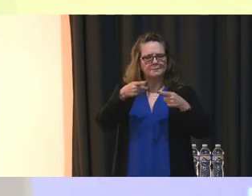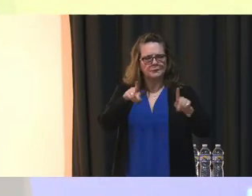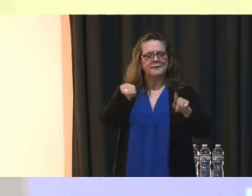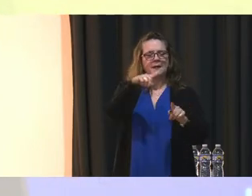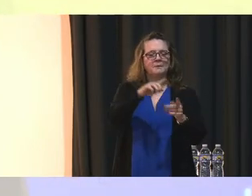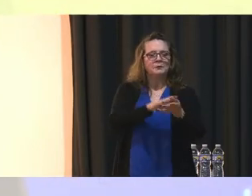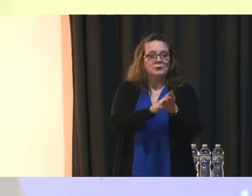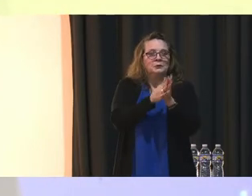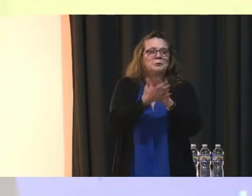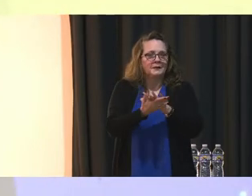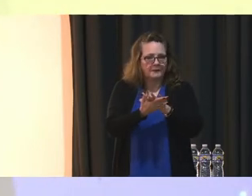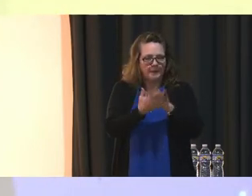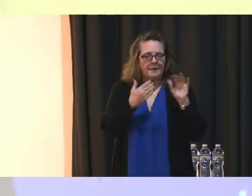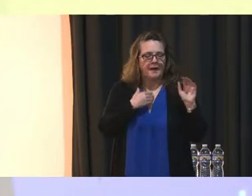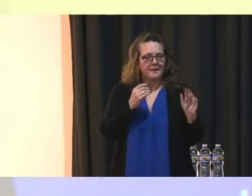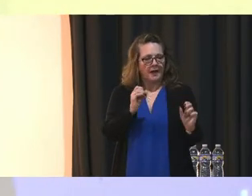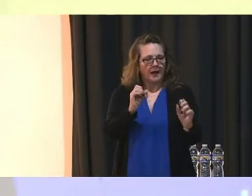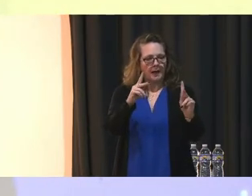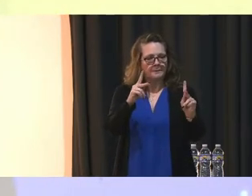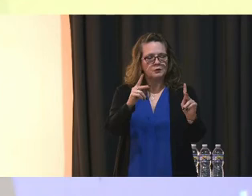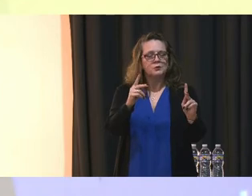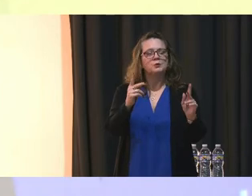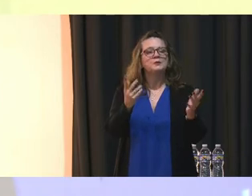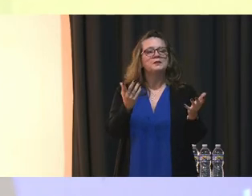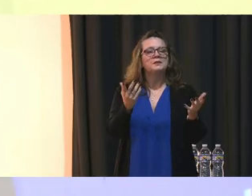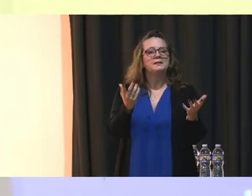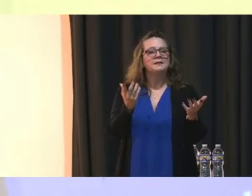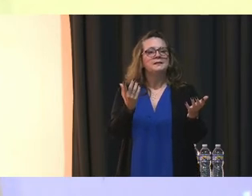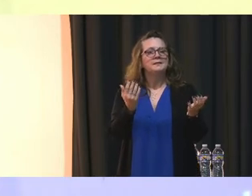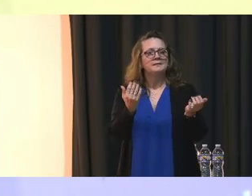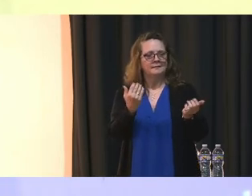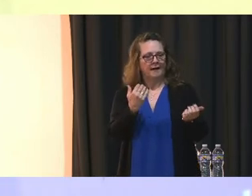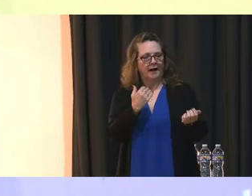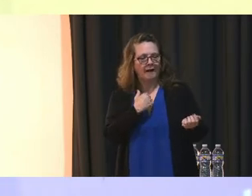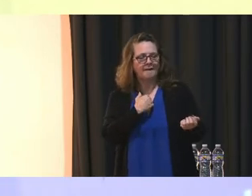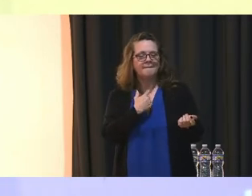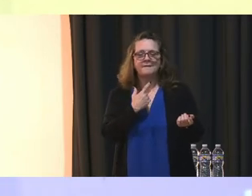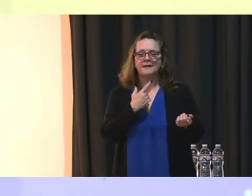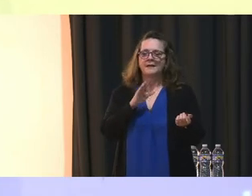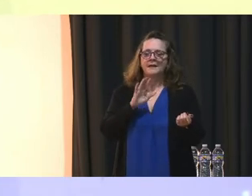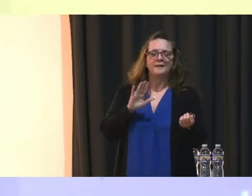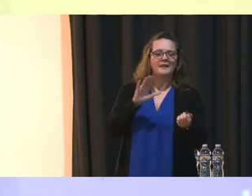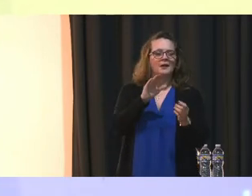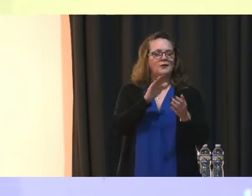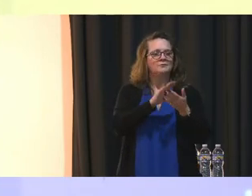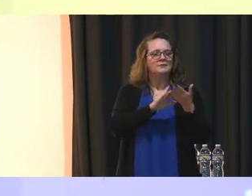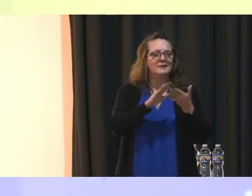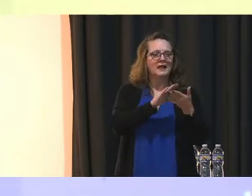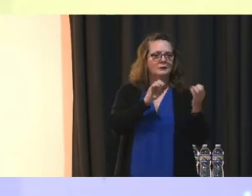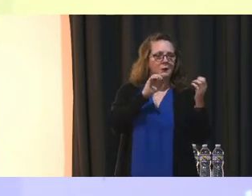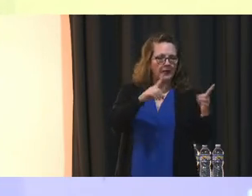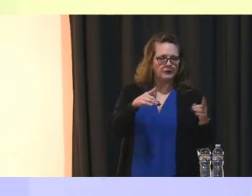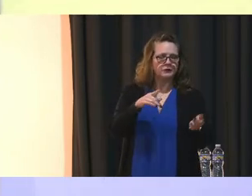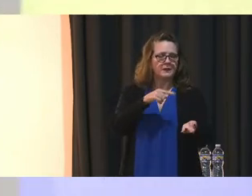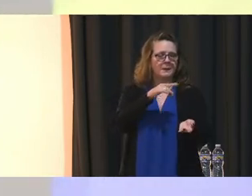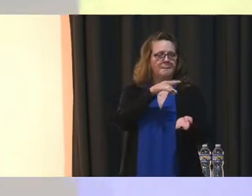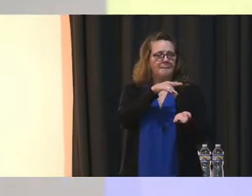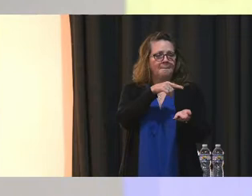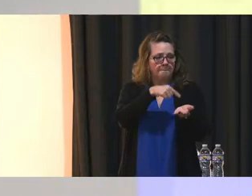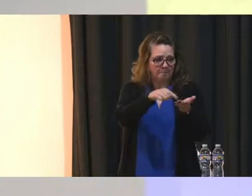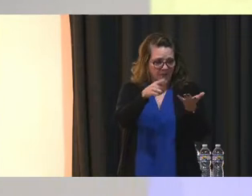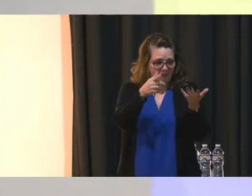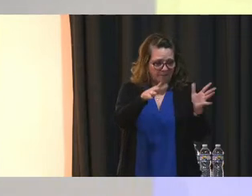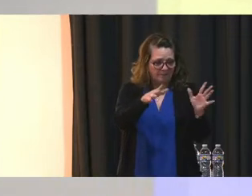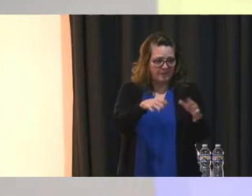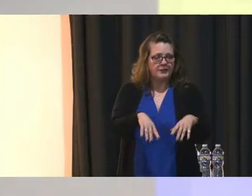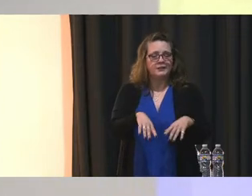eventually have opportunities to have, you know, their college education paid for an apprenticeship